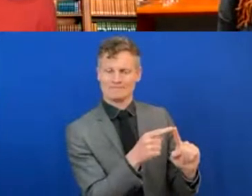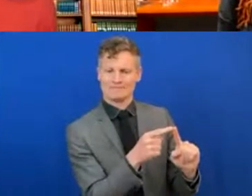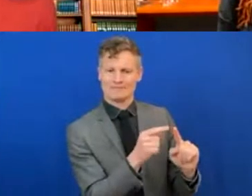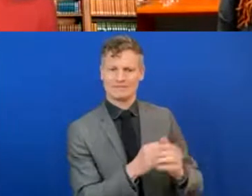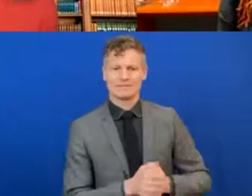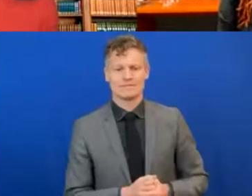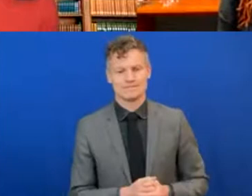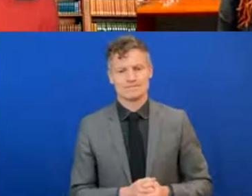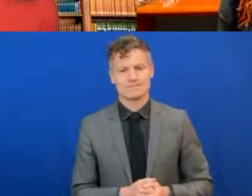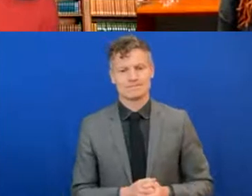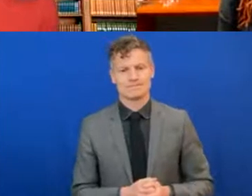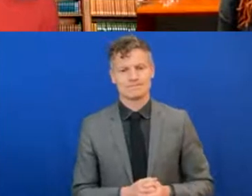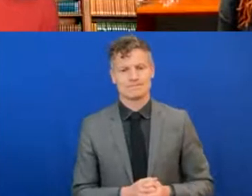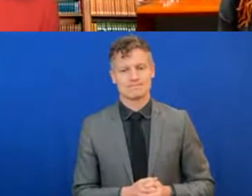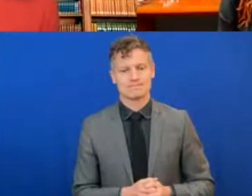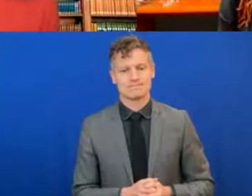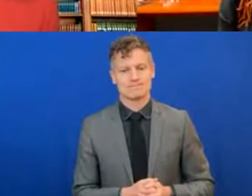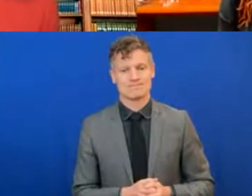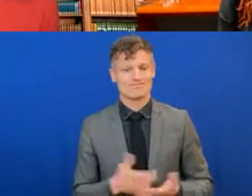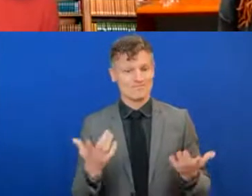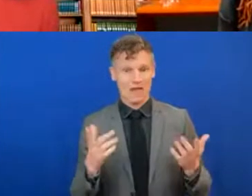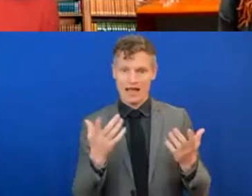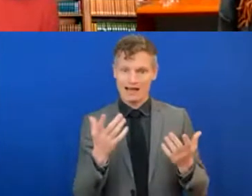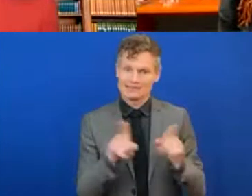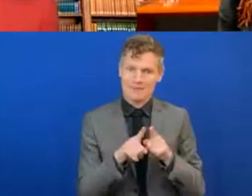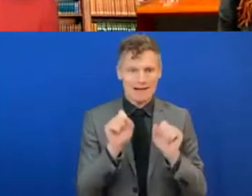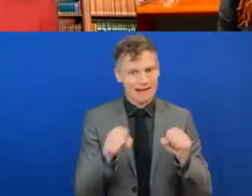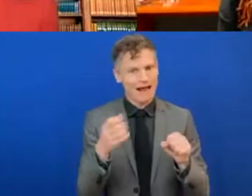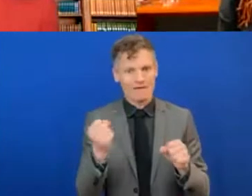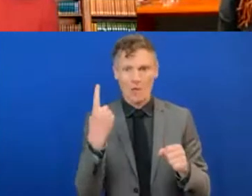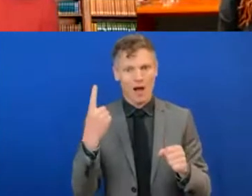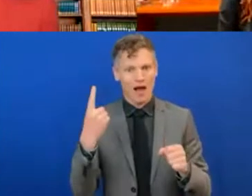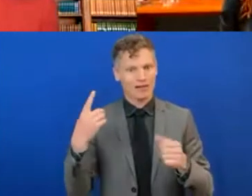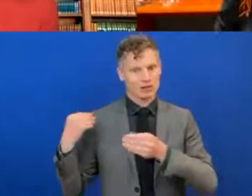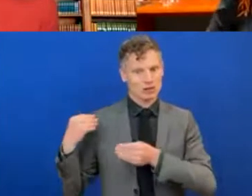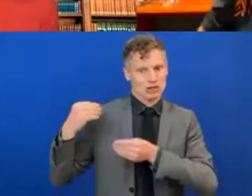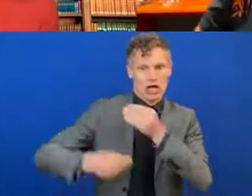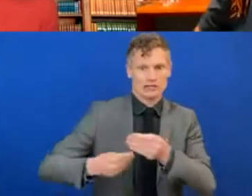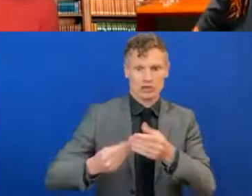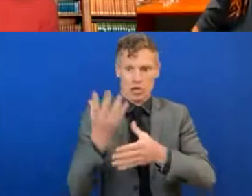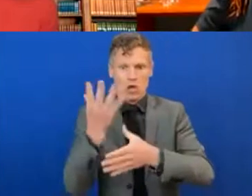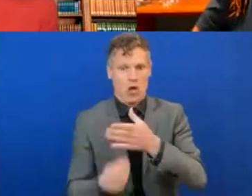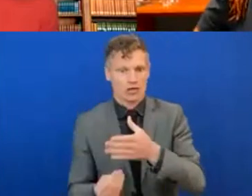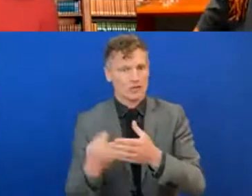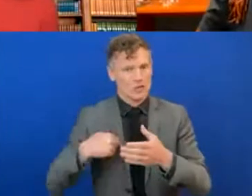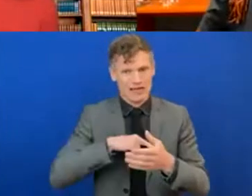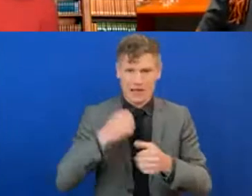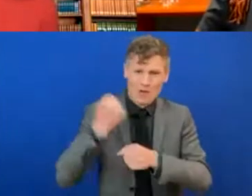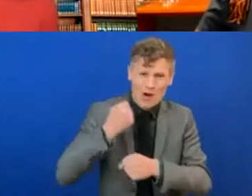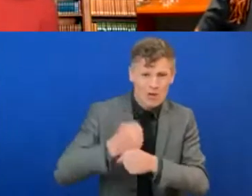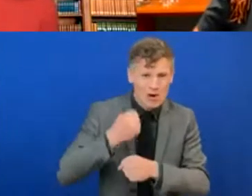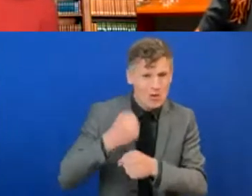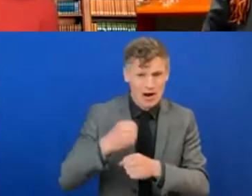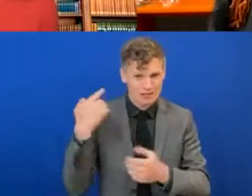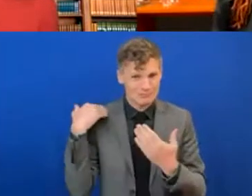to have a lost generation, after we worked so hard in the last two decades, especially, to bring girls